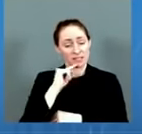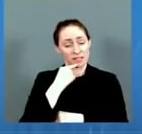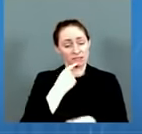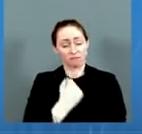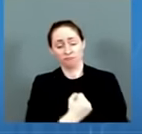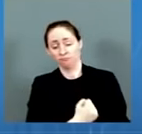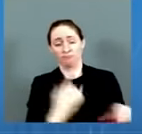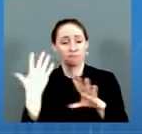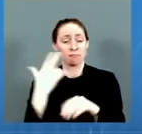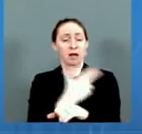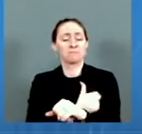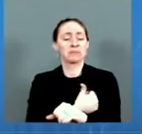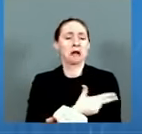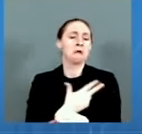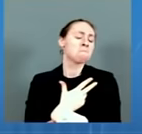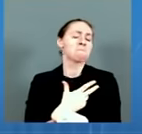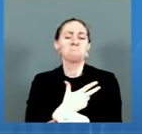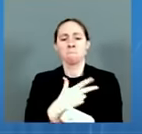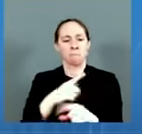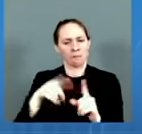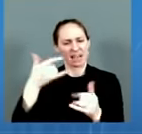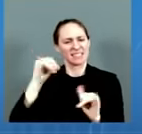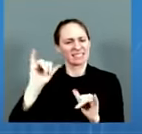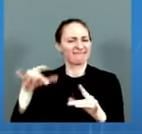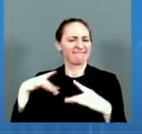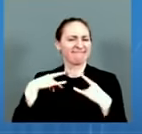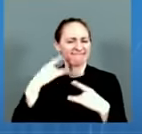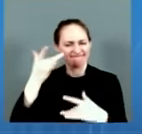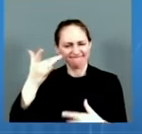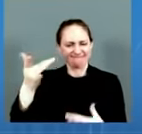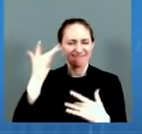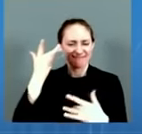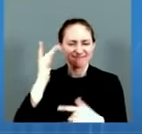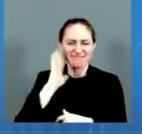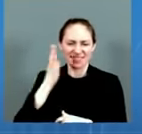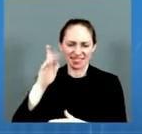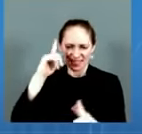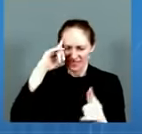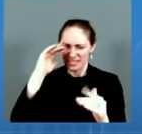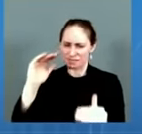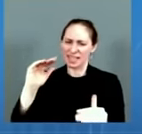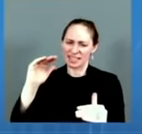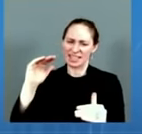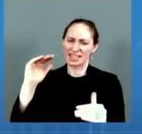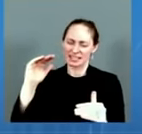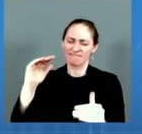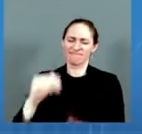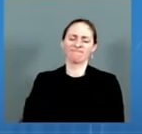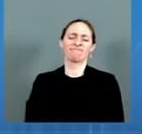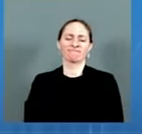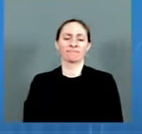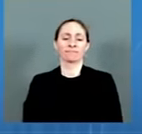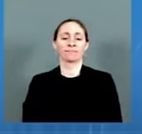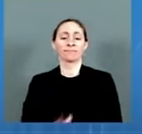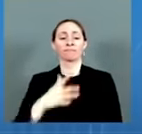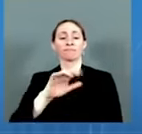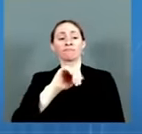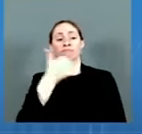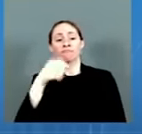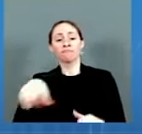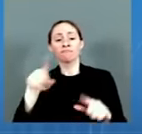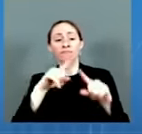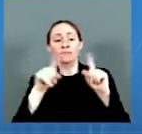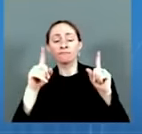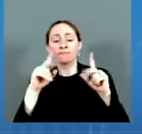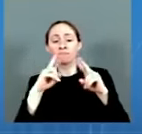that boosters reconstitute the antibody titers and enhance the vaccine protection against